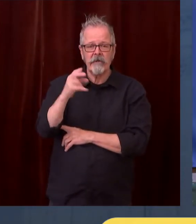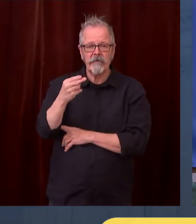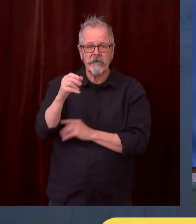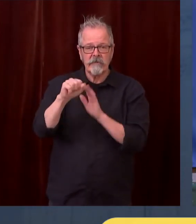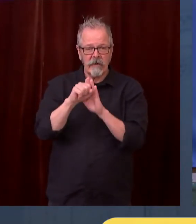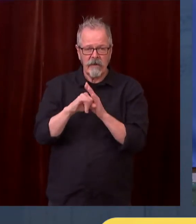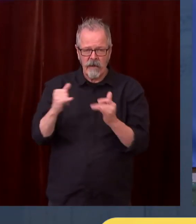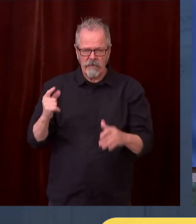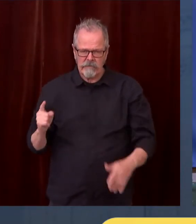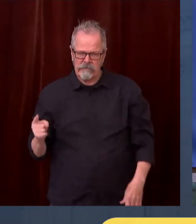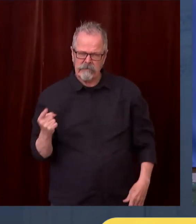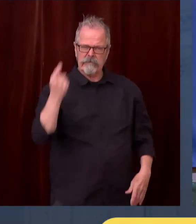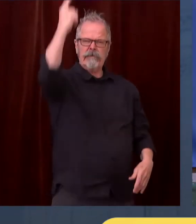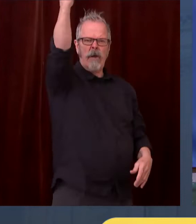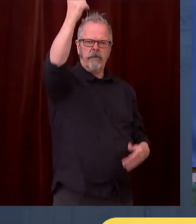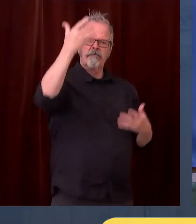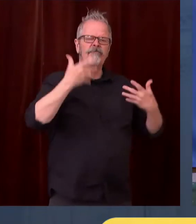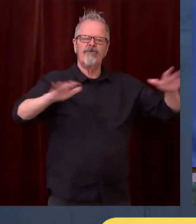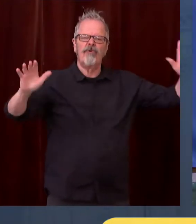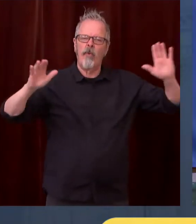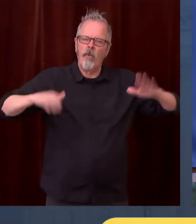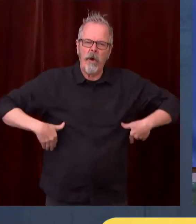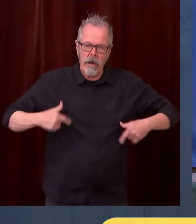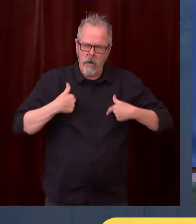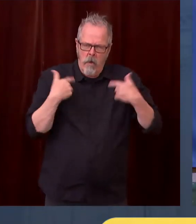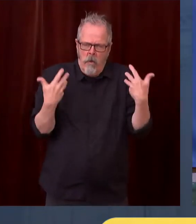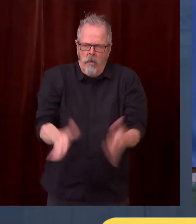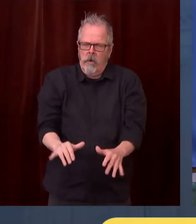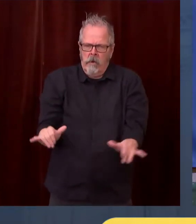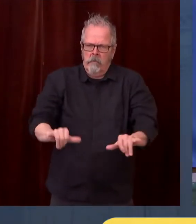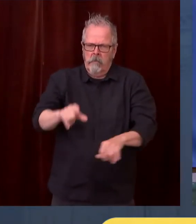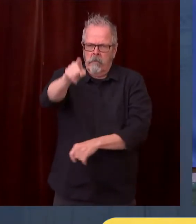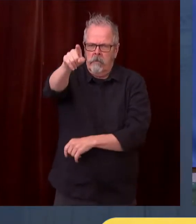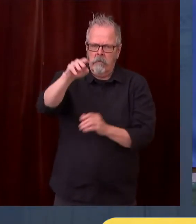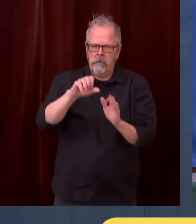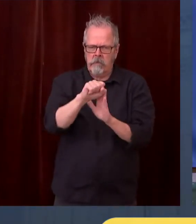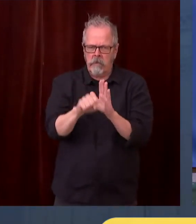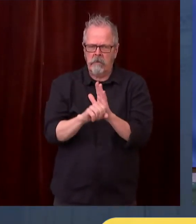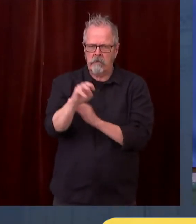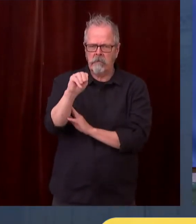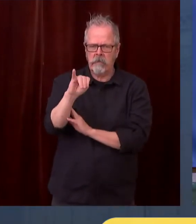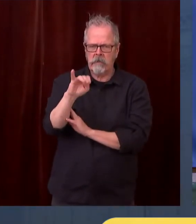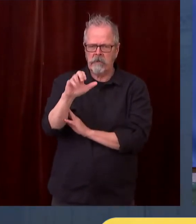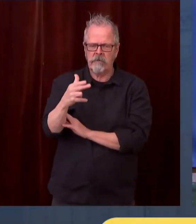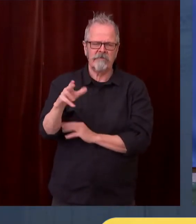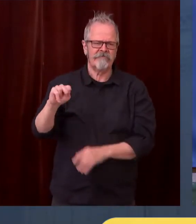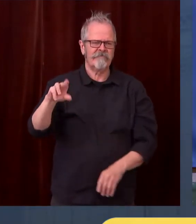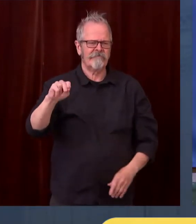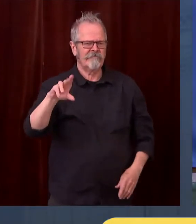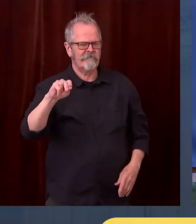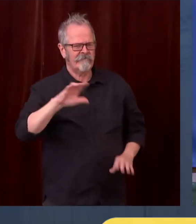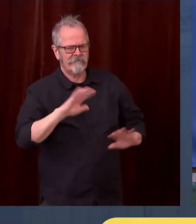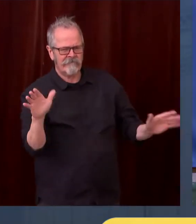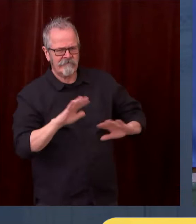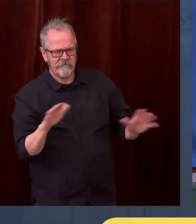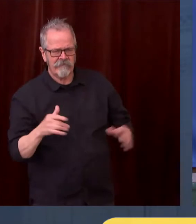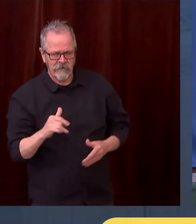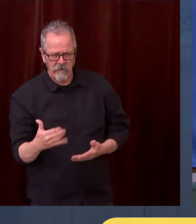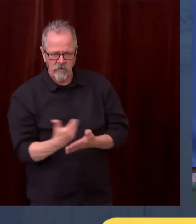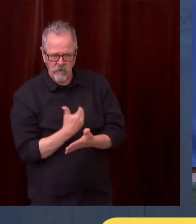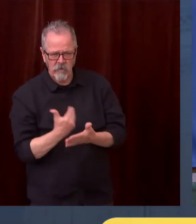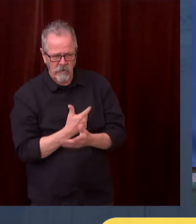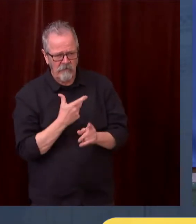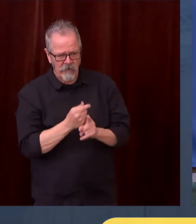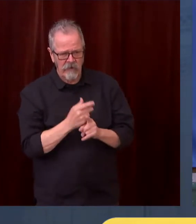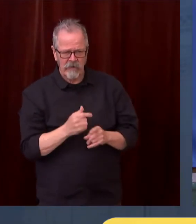people will be careful. We hope people will get vaccinated. You can go to vaccinelocator.doh.wa.gov. It's